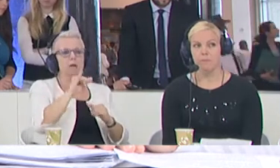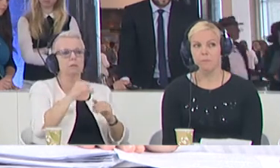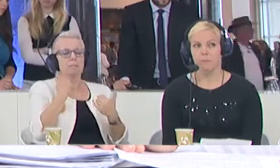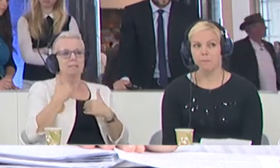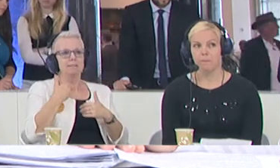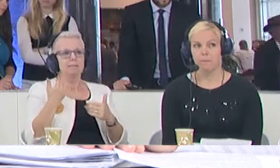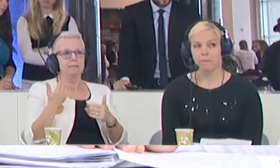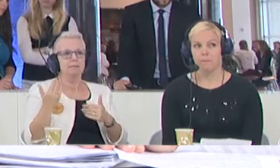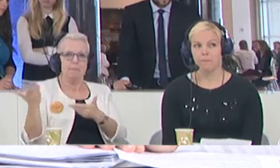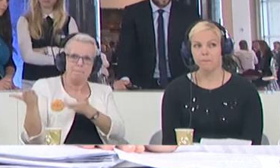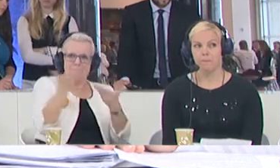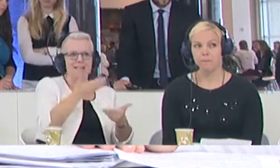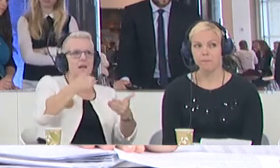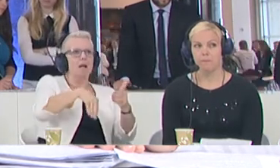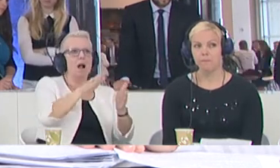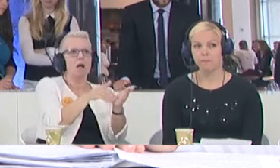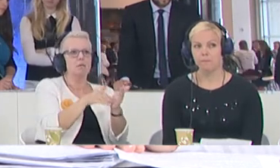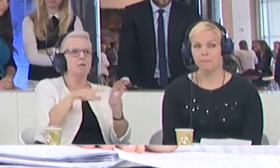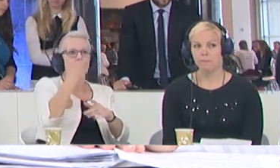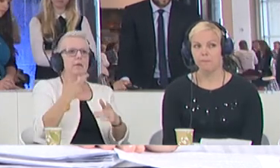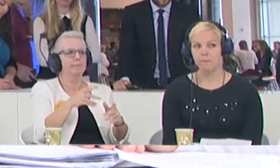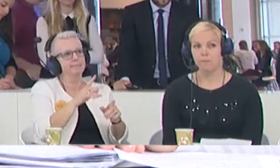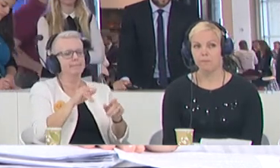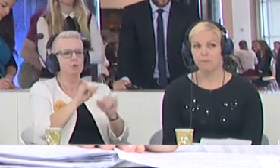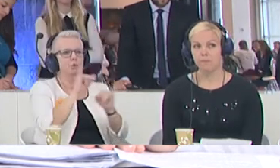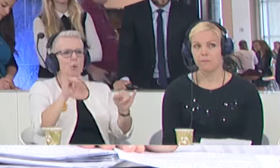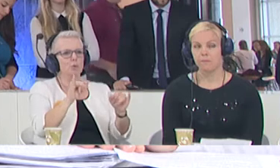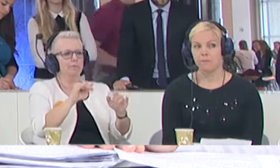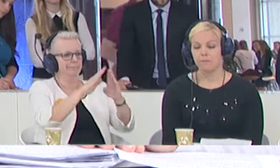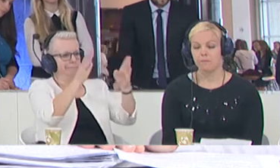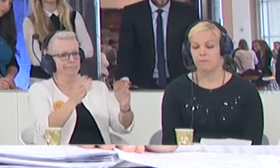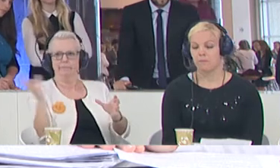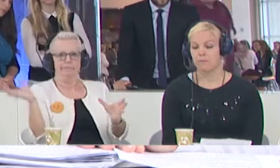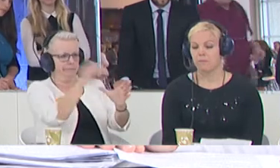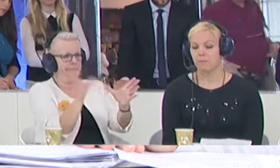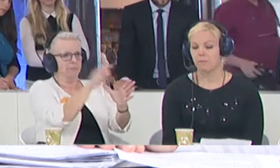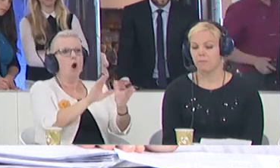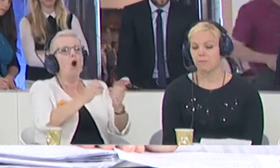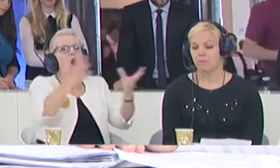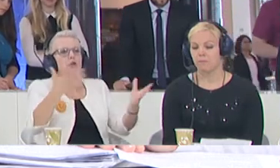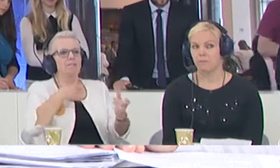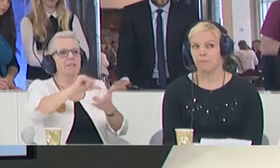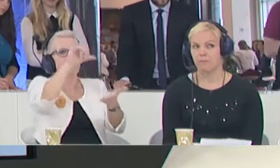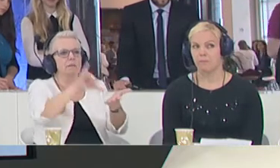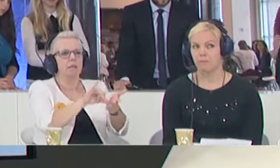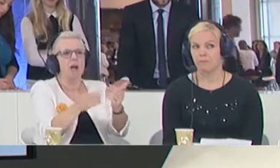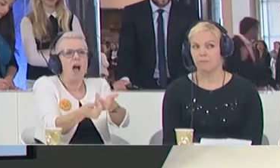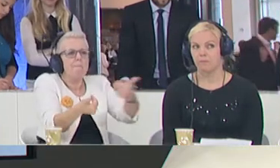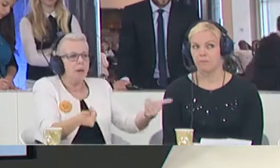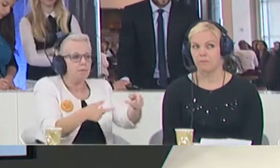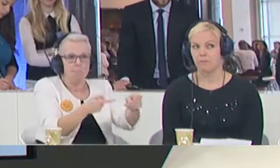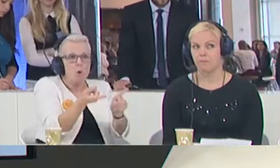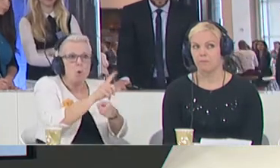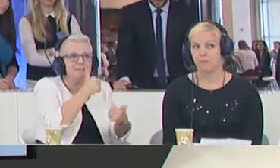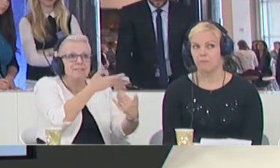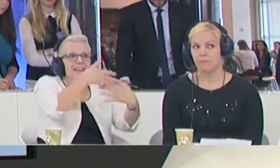country and then we close them in some military or other complex out from the cities and we keep them disintegrated.